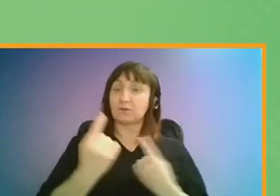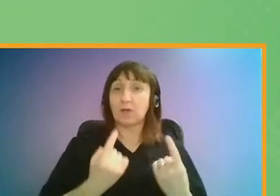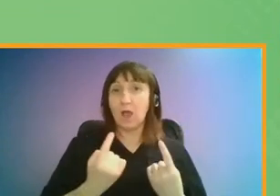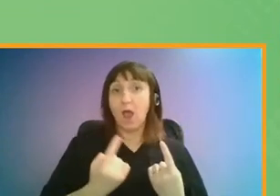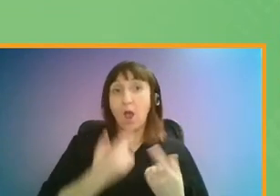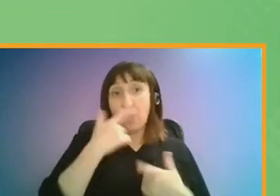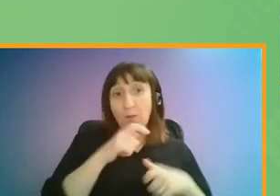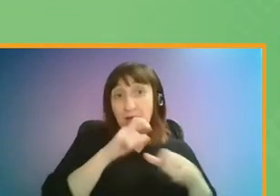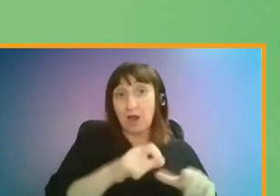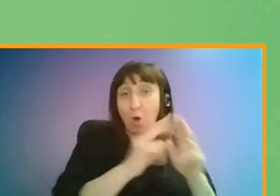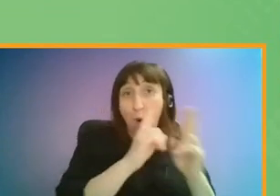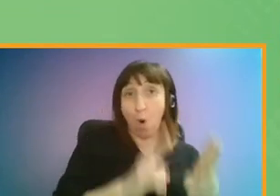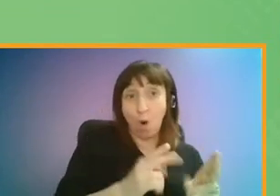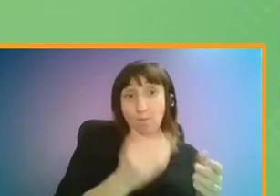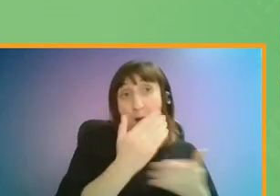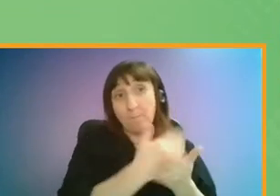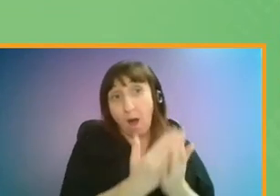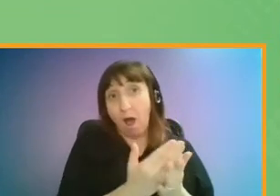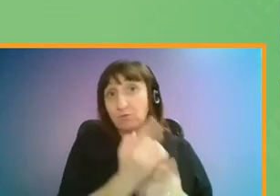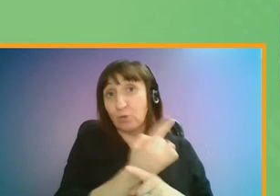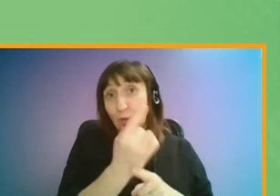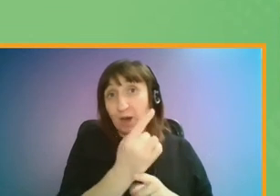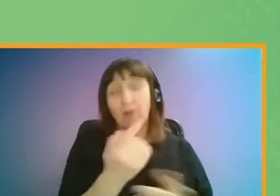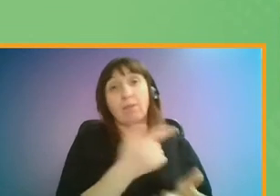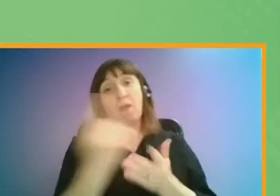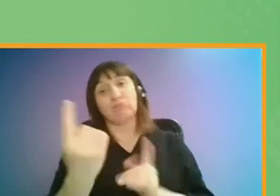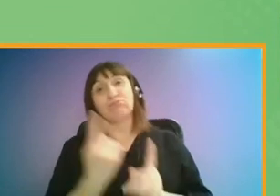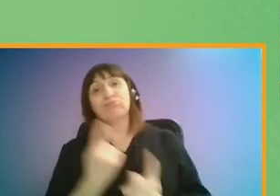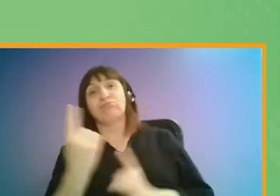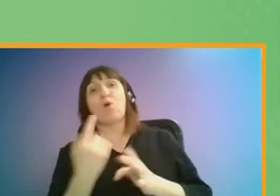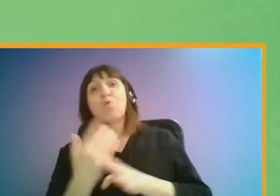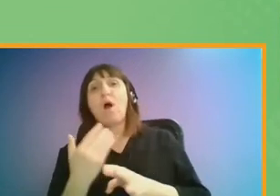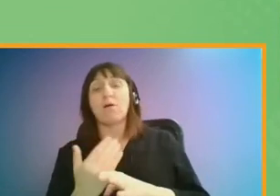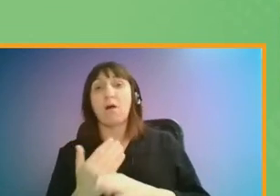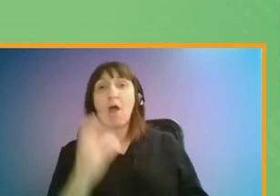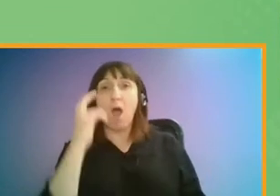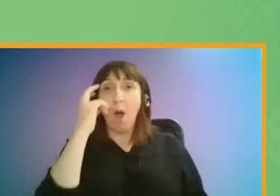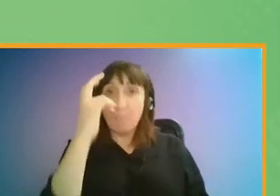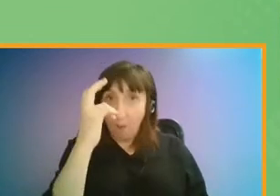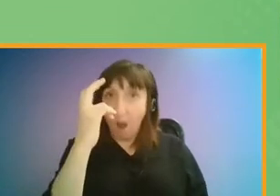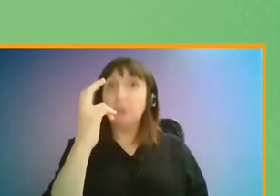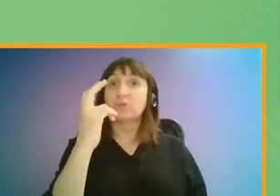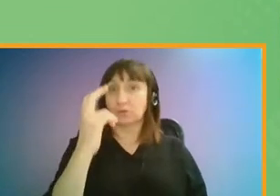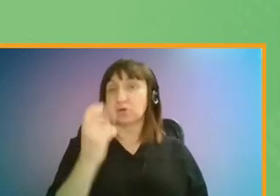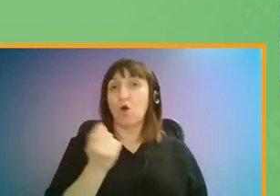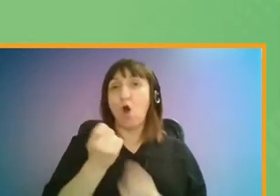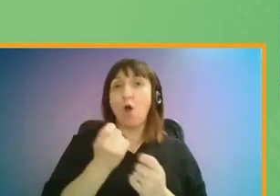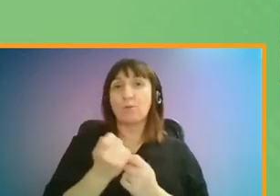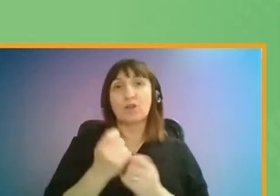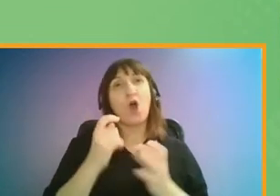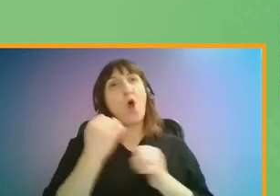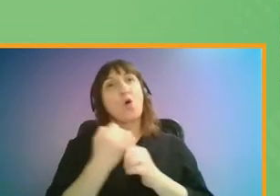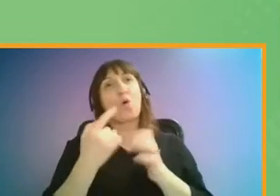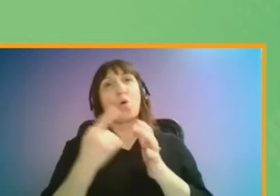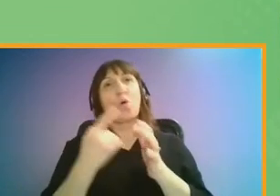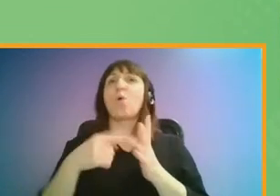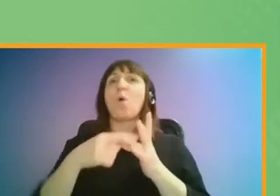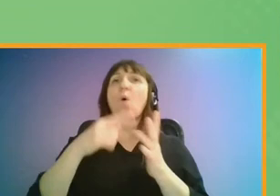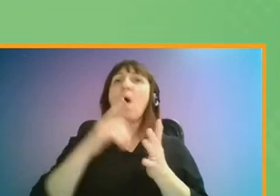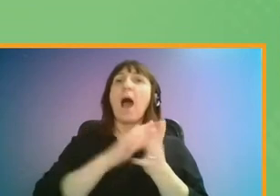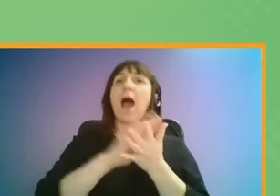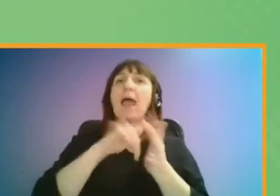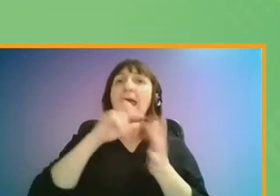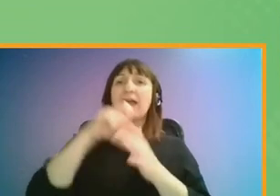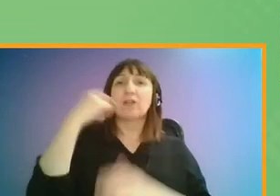continue to work from home for at least part of each week. As London's largest bus operator, Go Ahead London, explained to us, demand will likely be spread in a way that it